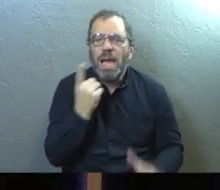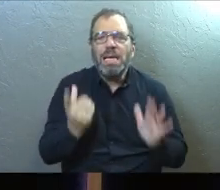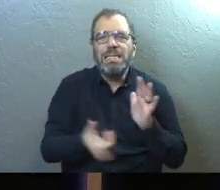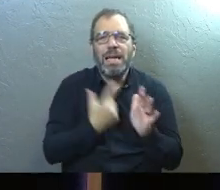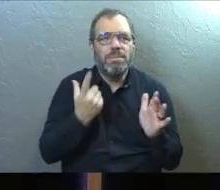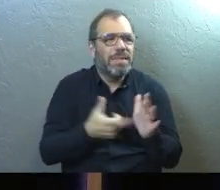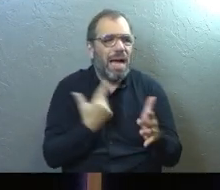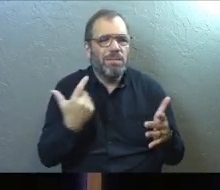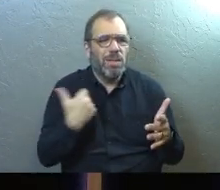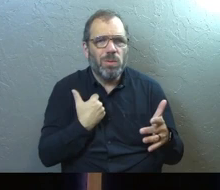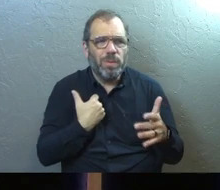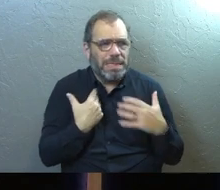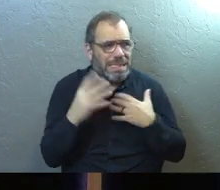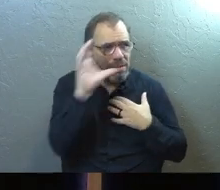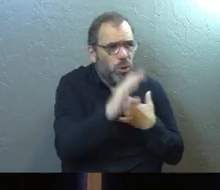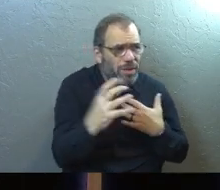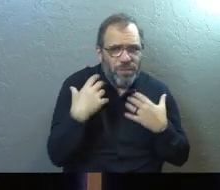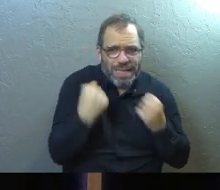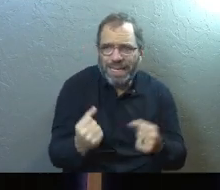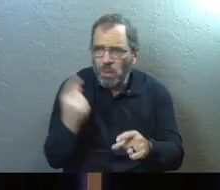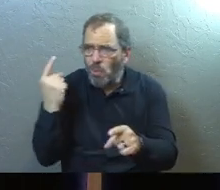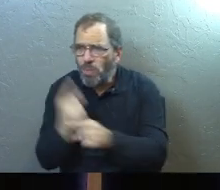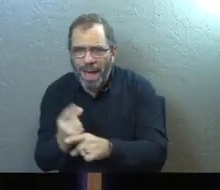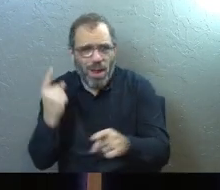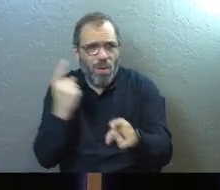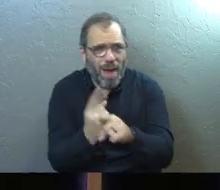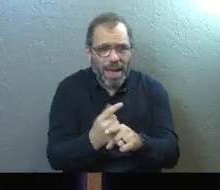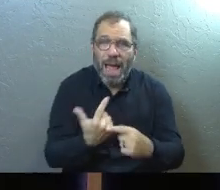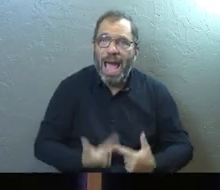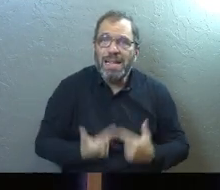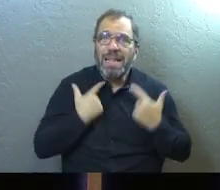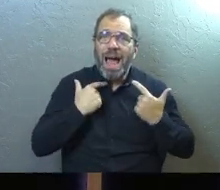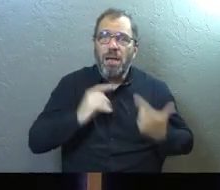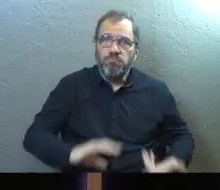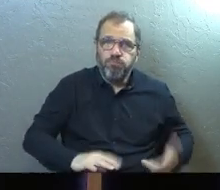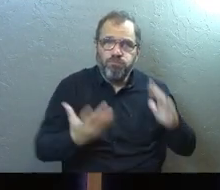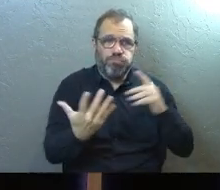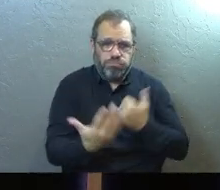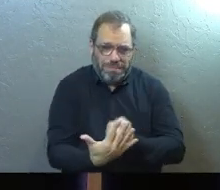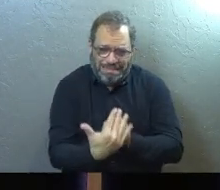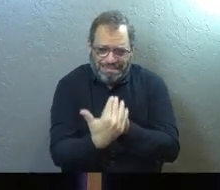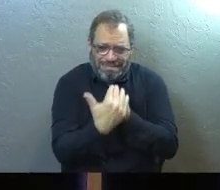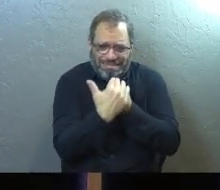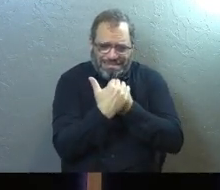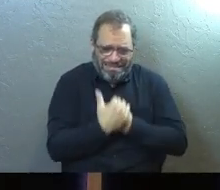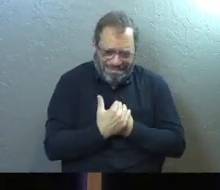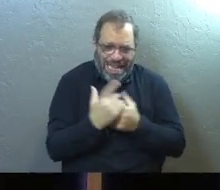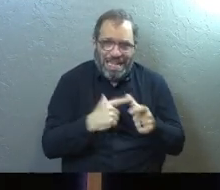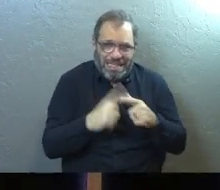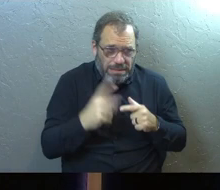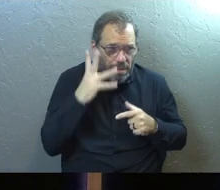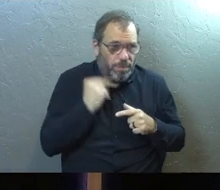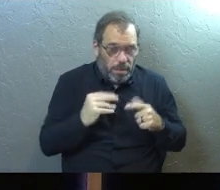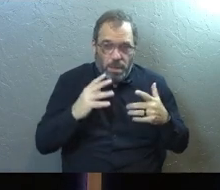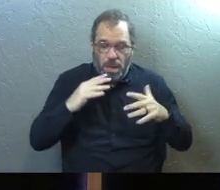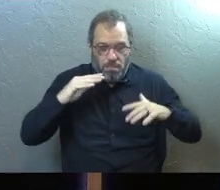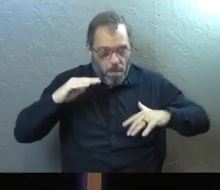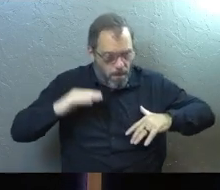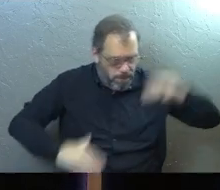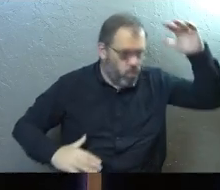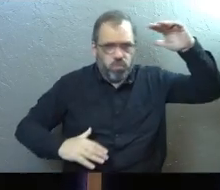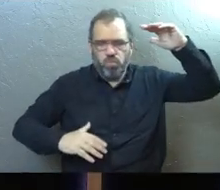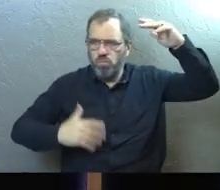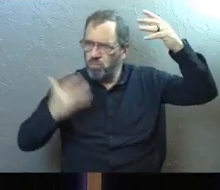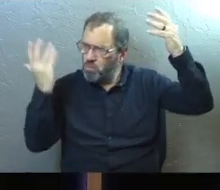sometimes we can be pursuing healing in all the right ways and then life can happen and it can press in on us and we can have an episode and things can go